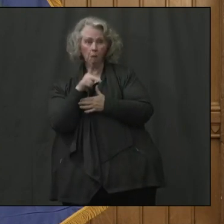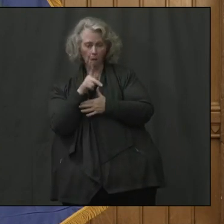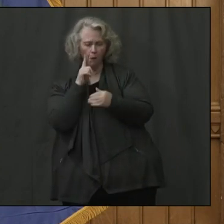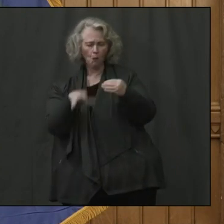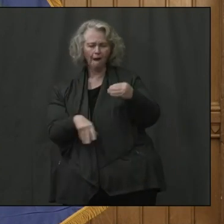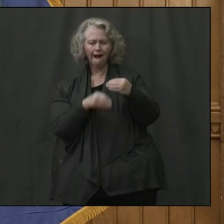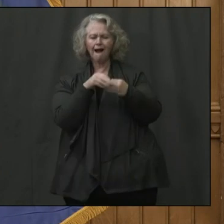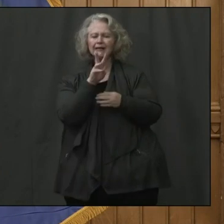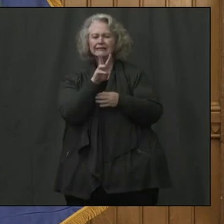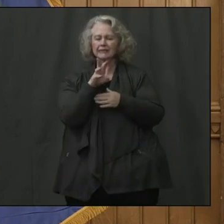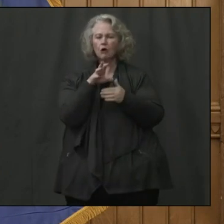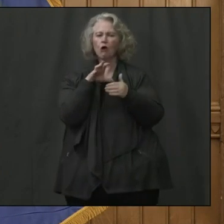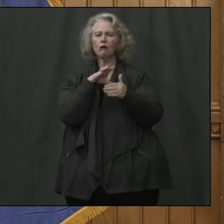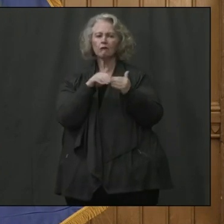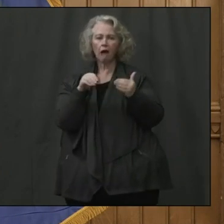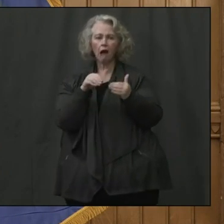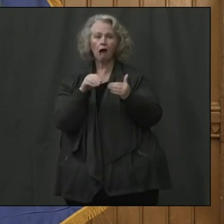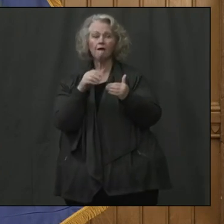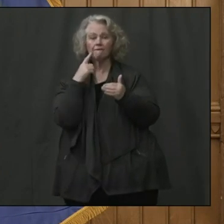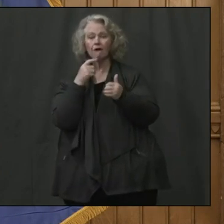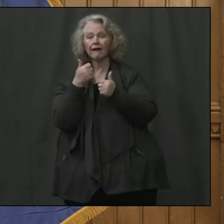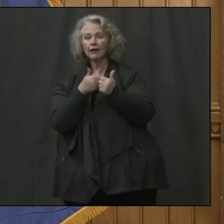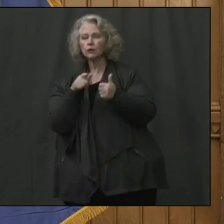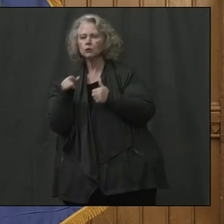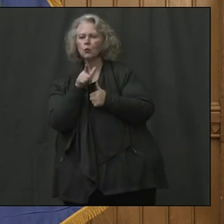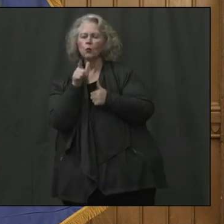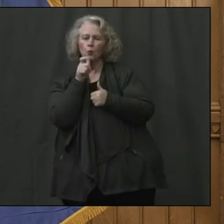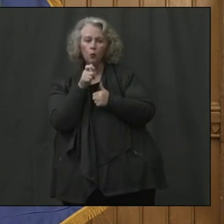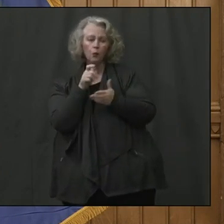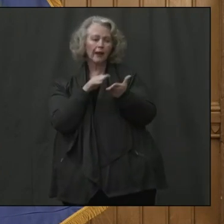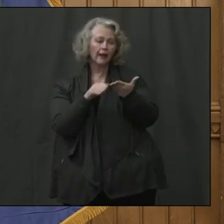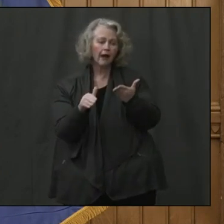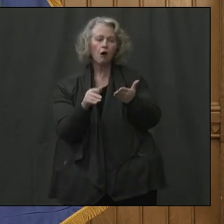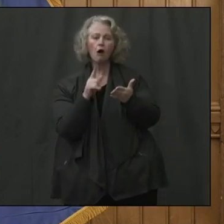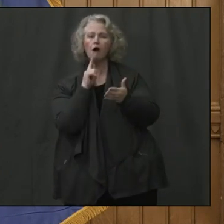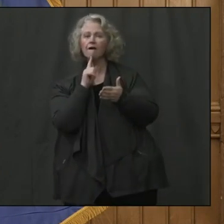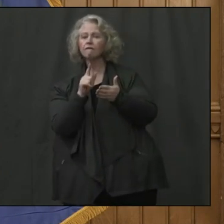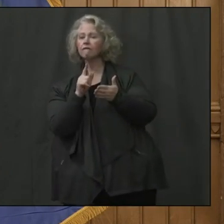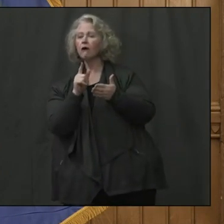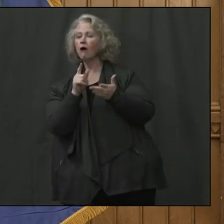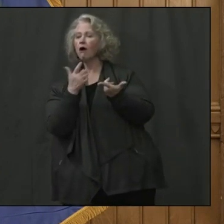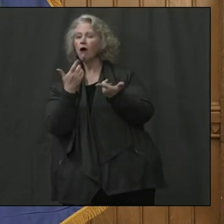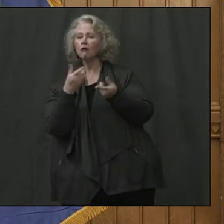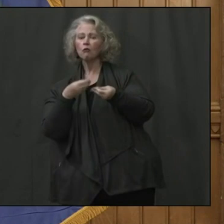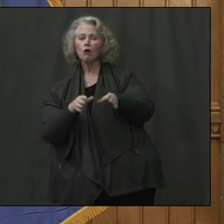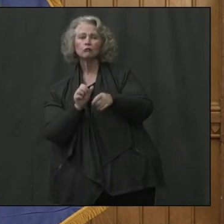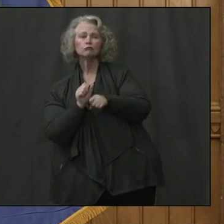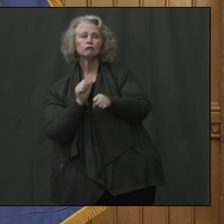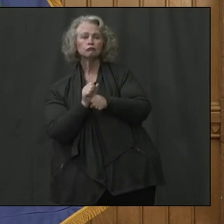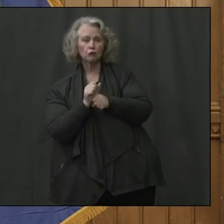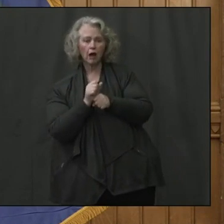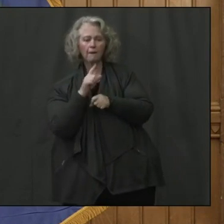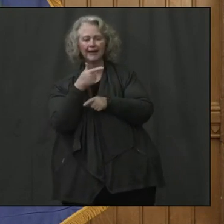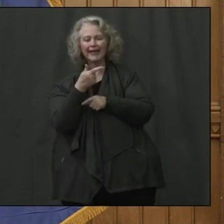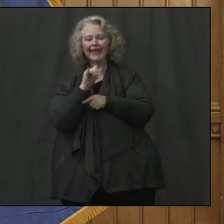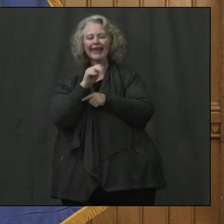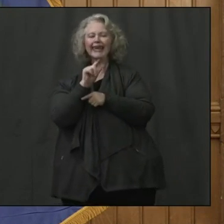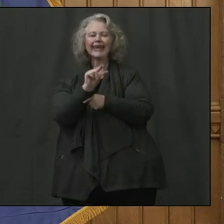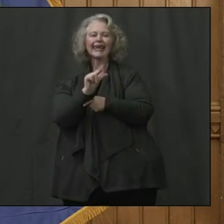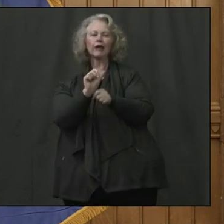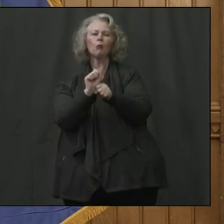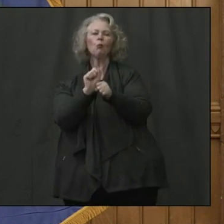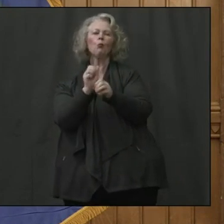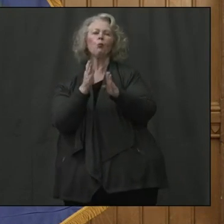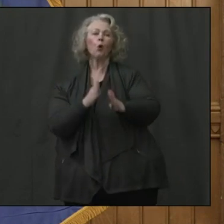you know, folks who have been laid off or lost their job related to COVID and for those gig workers. But it doesn't